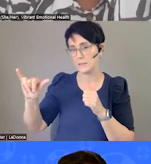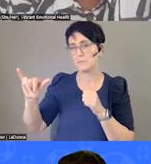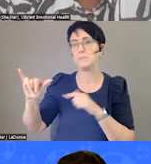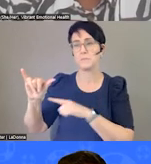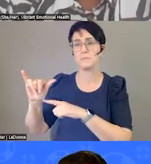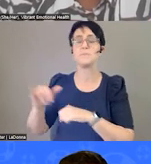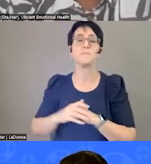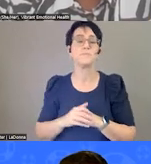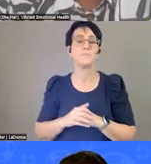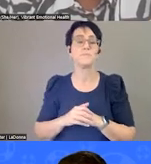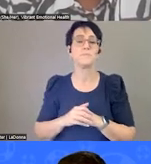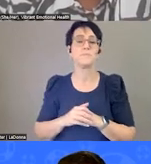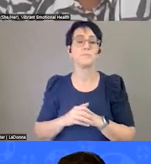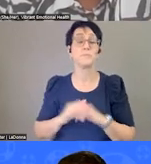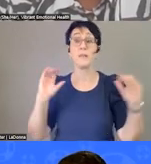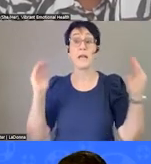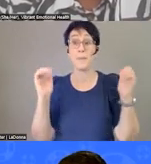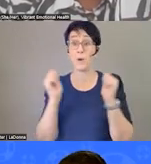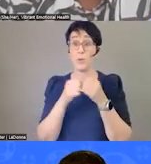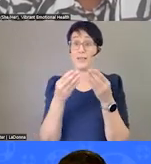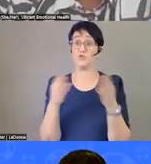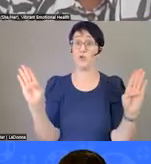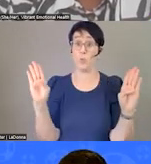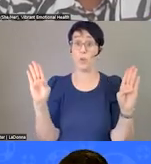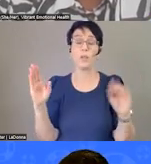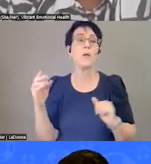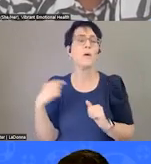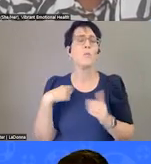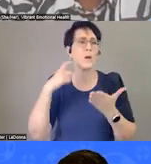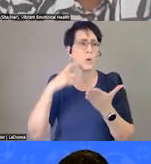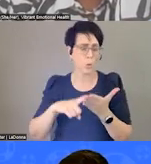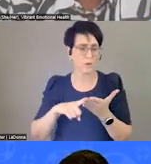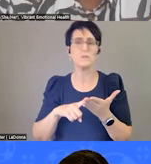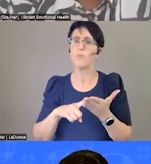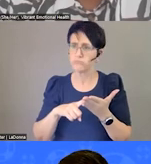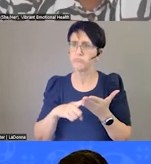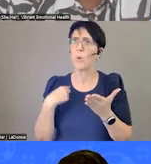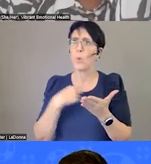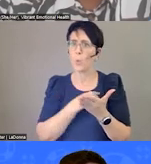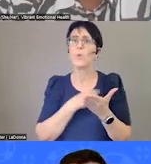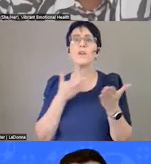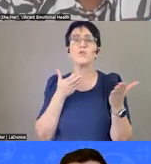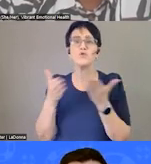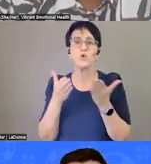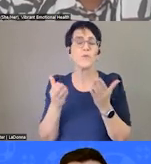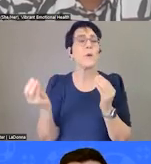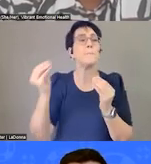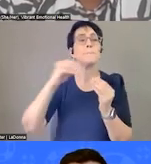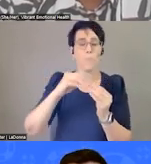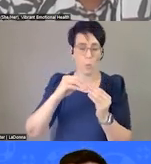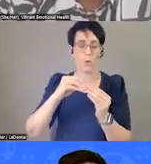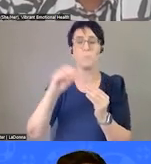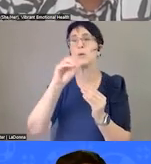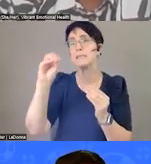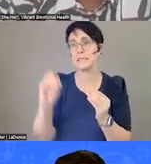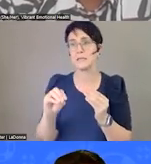compared to the general population, we served more than the percentage of, say,